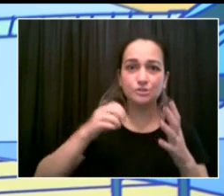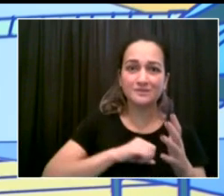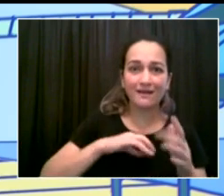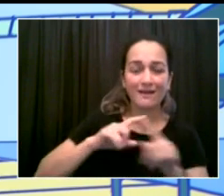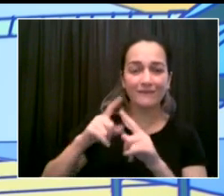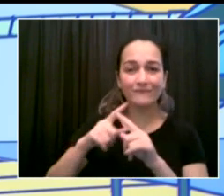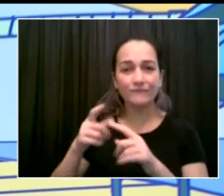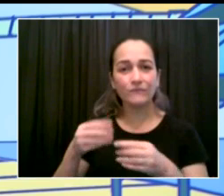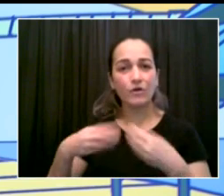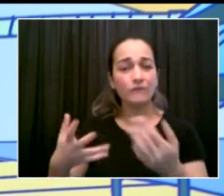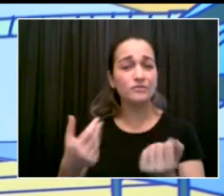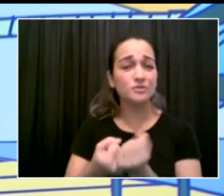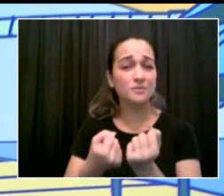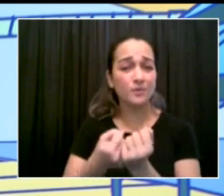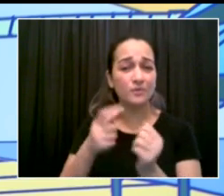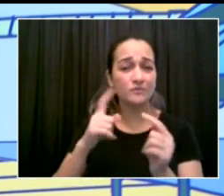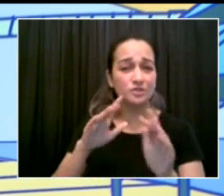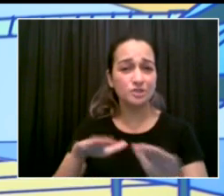Go ahead, Dana.